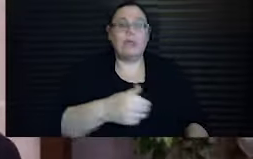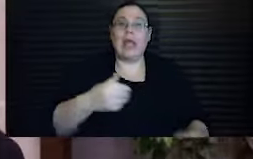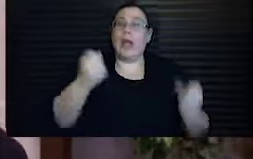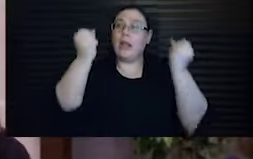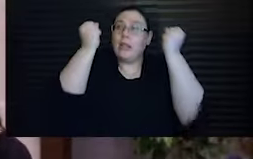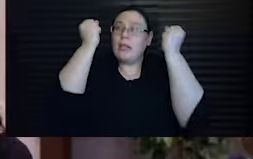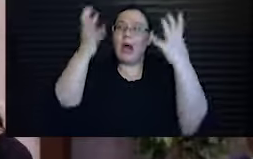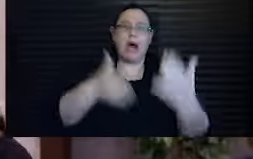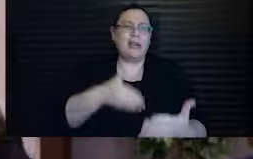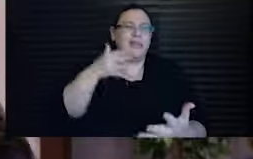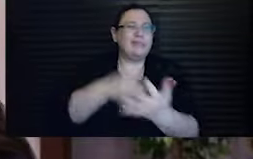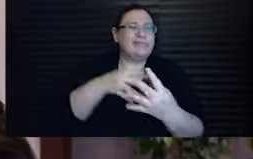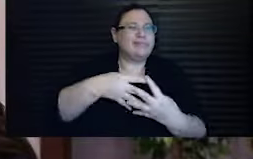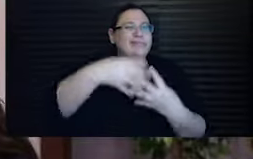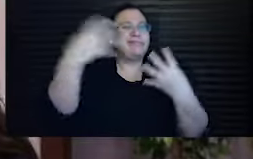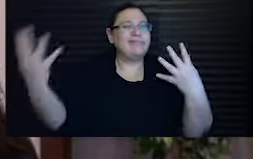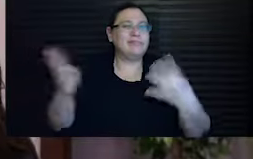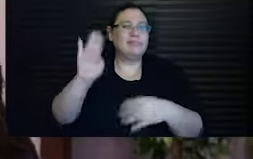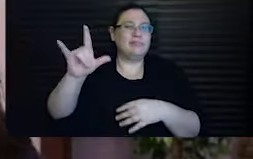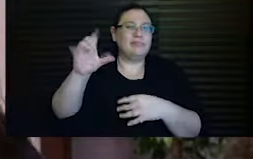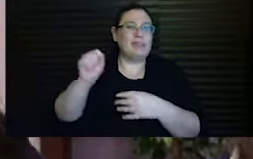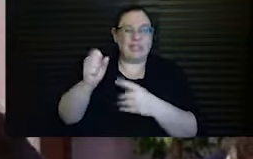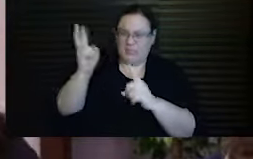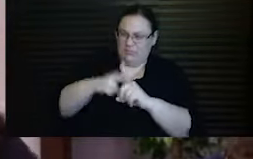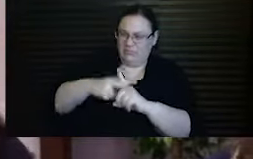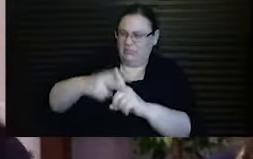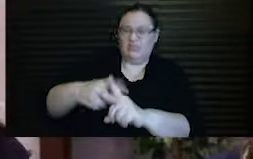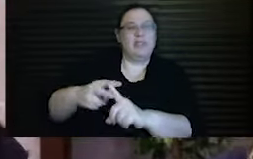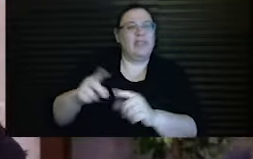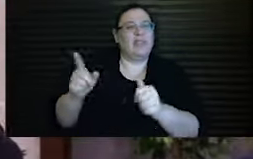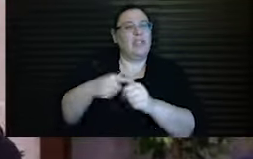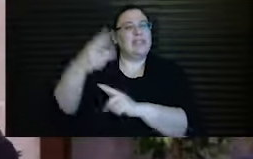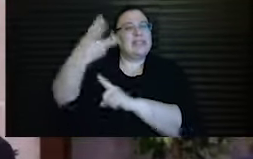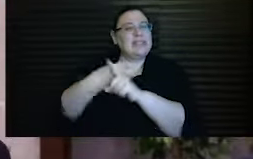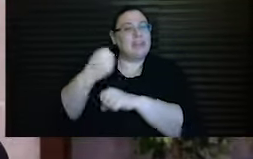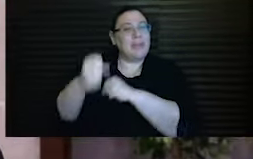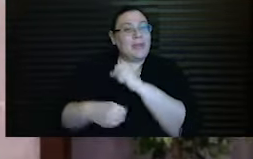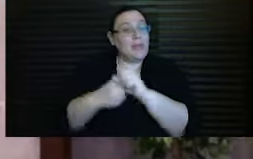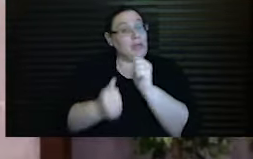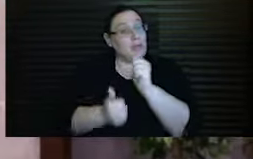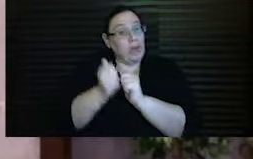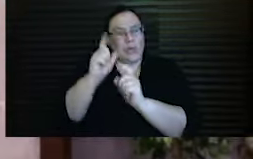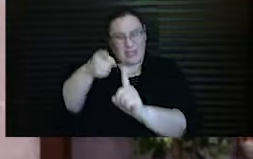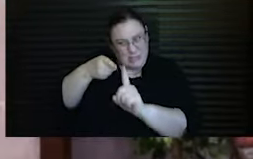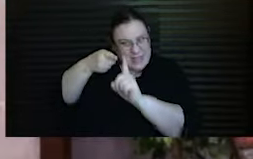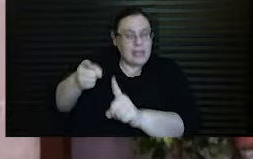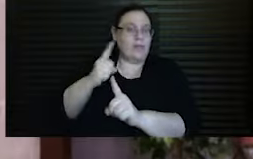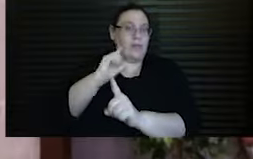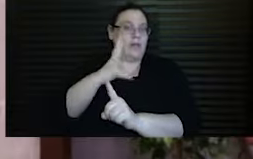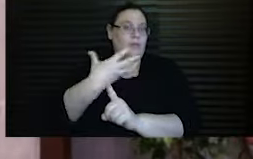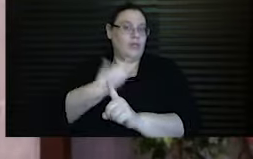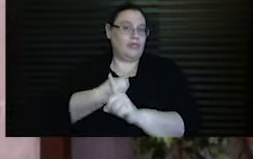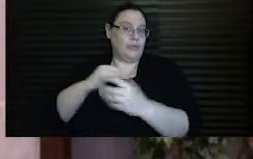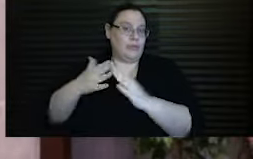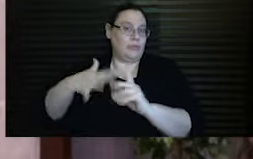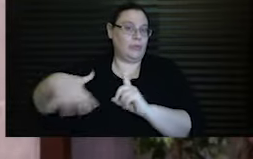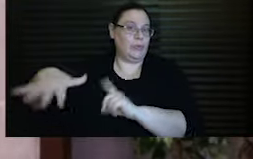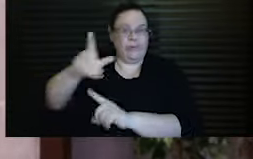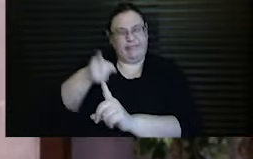-LGBTQ bills that were filed over the first half of the year, most of them specifically targeting the trans community